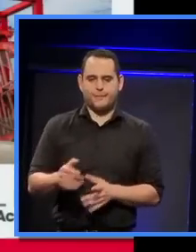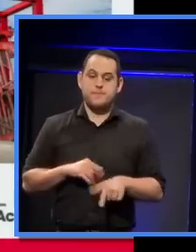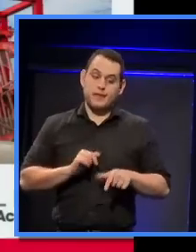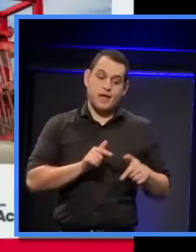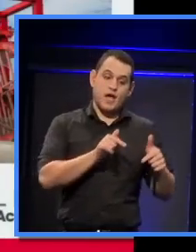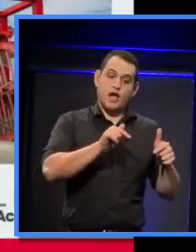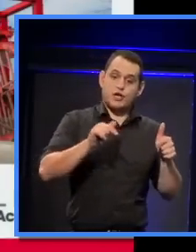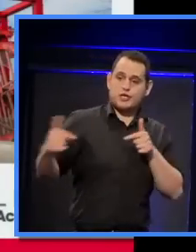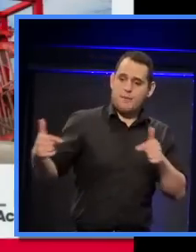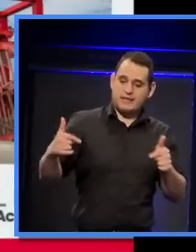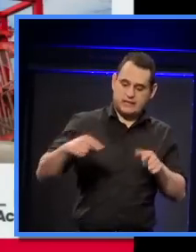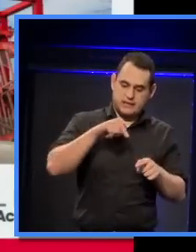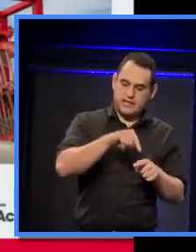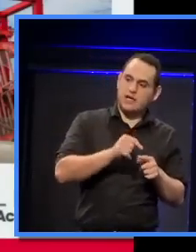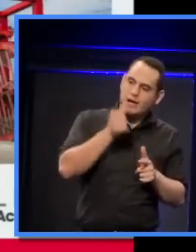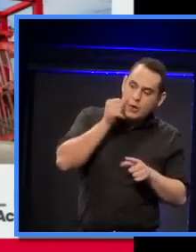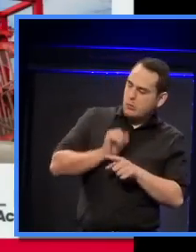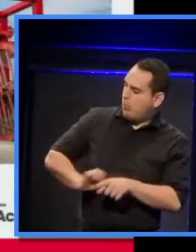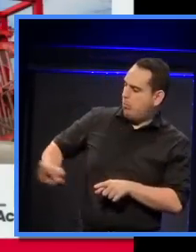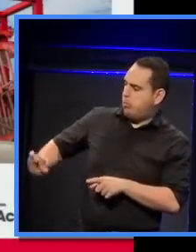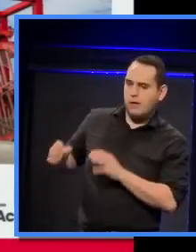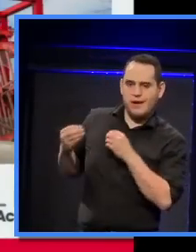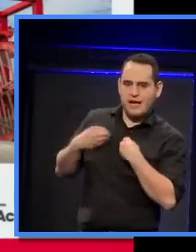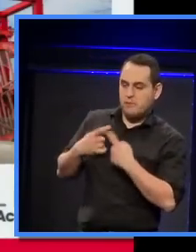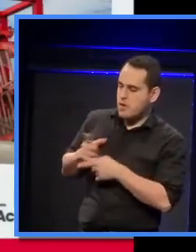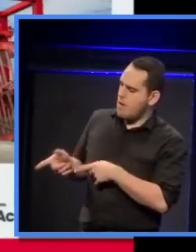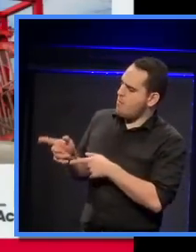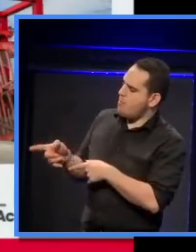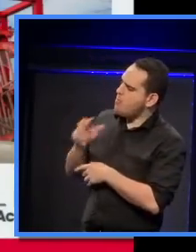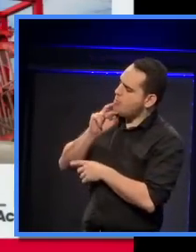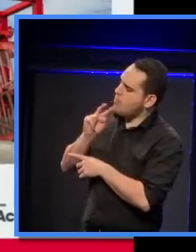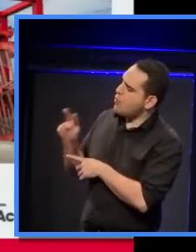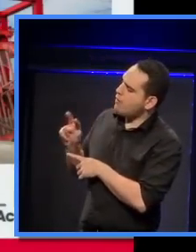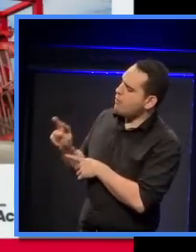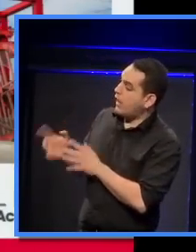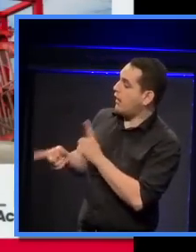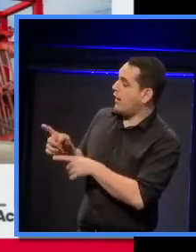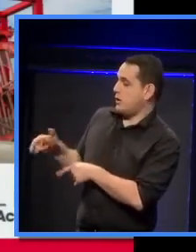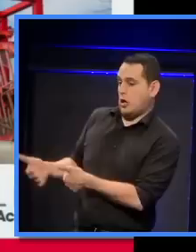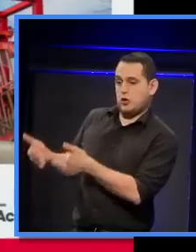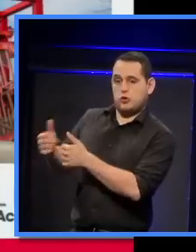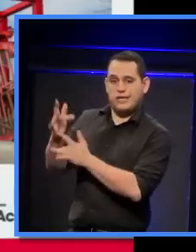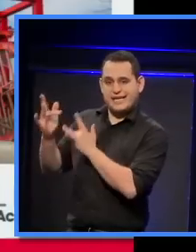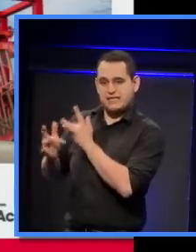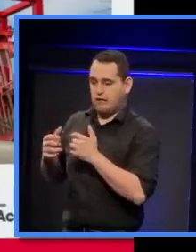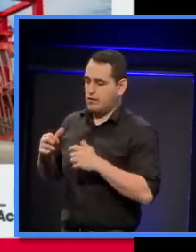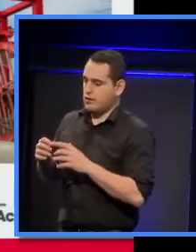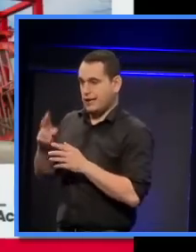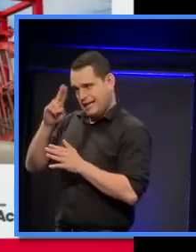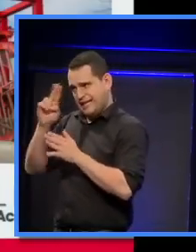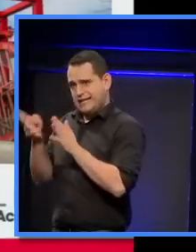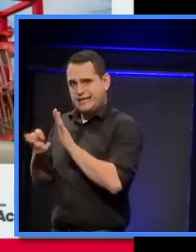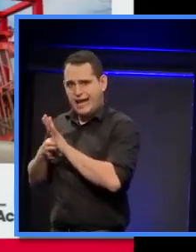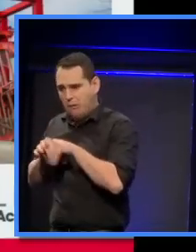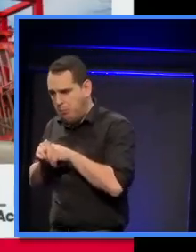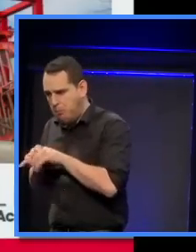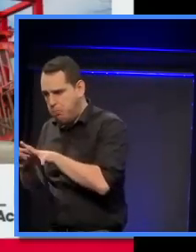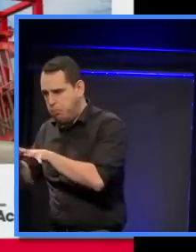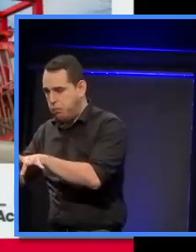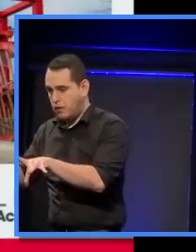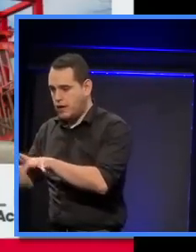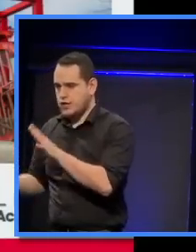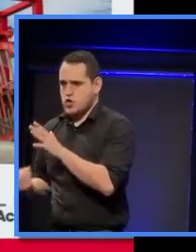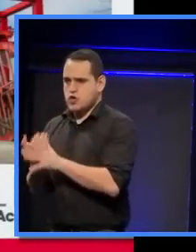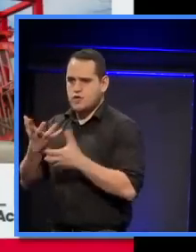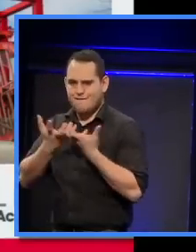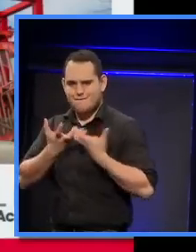known for a large number of years and he knew of our international reputation and our ability to develop innovative designs.